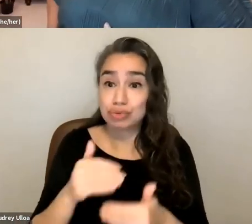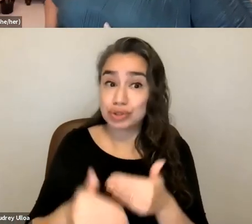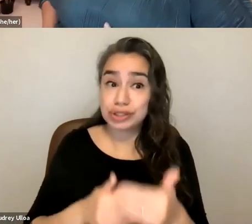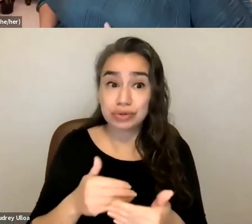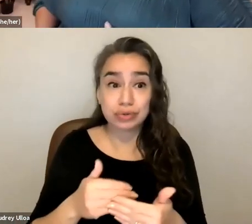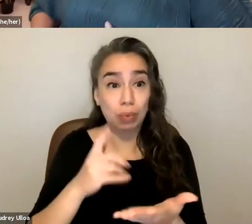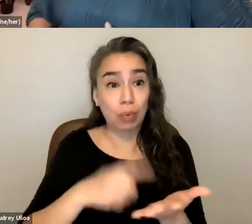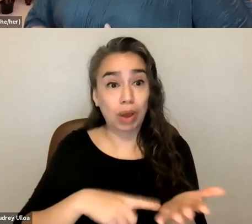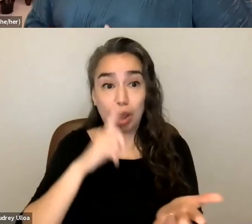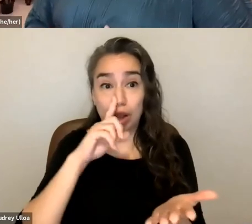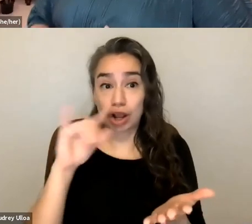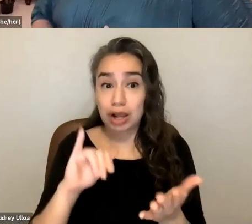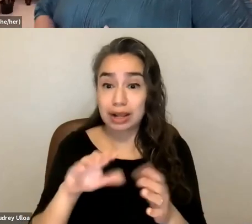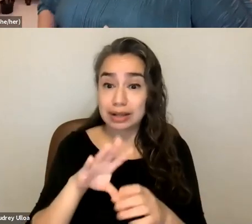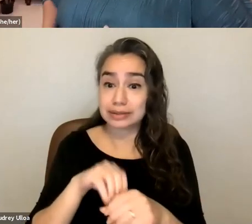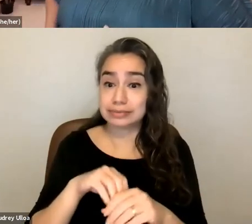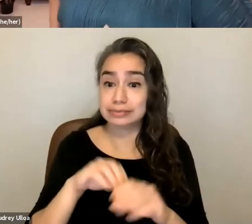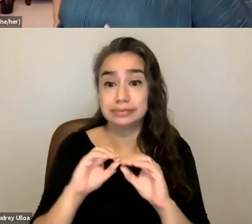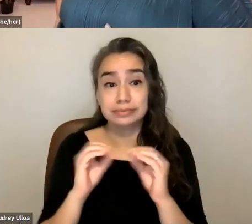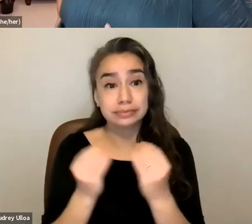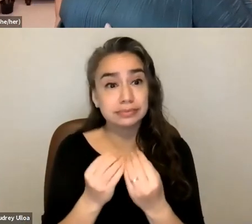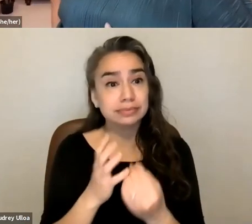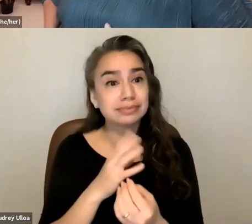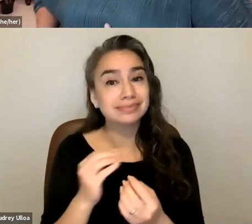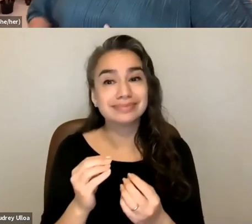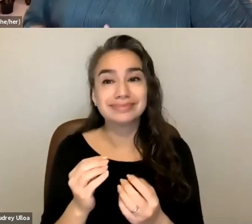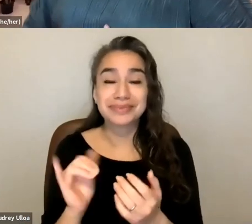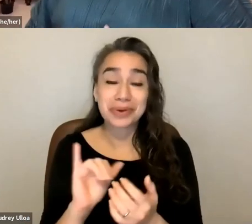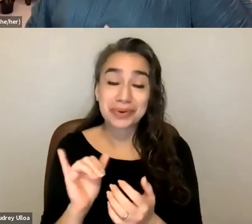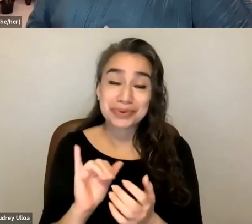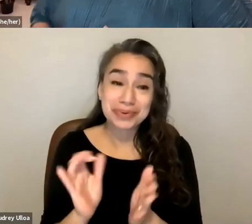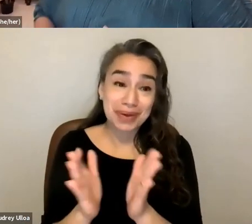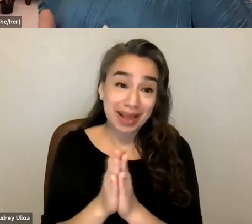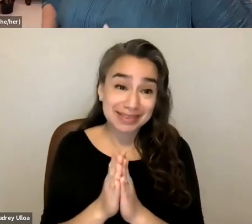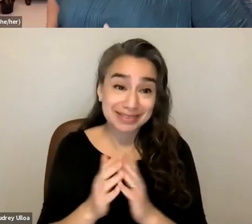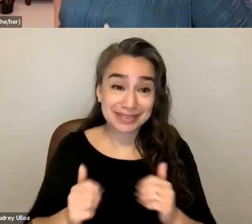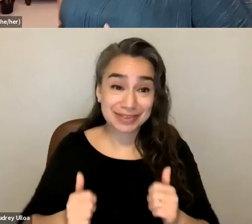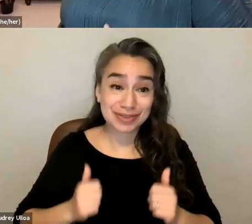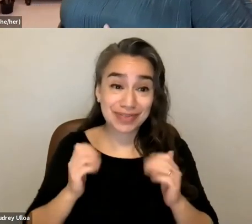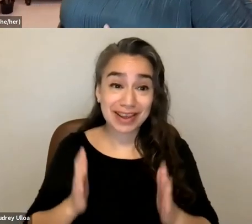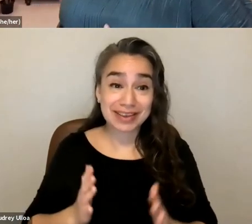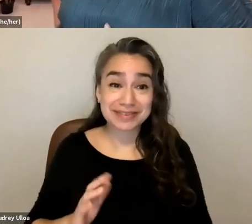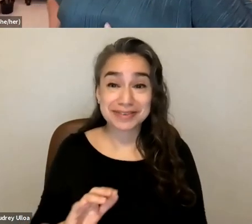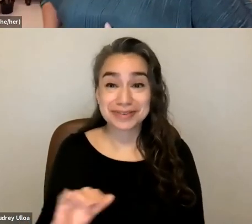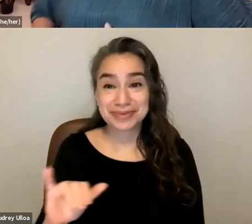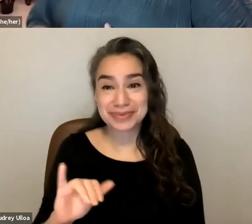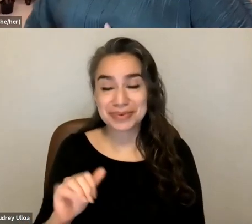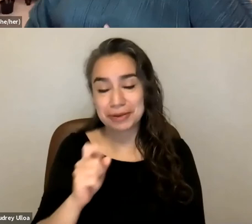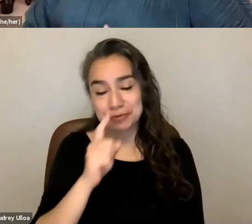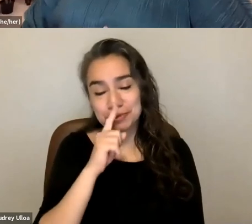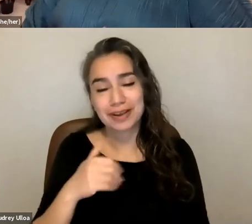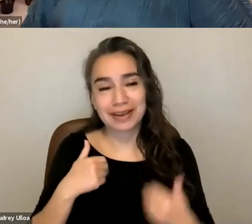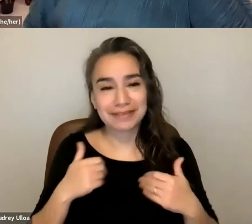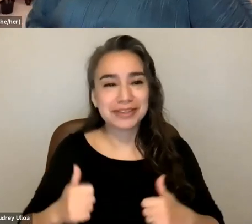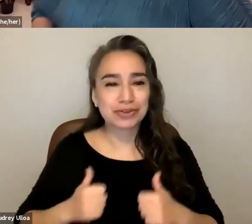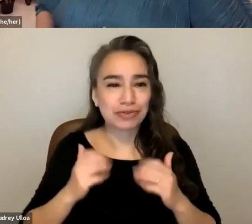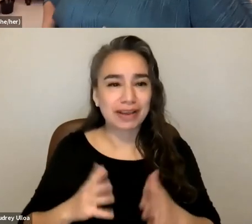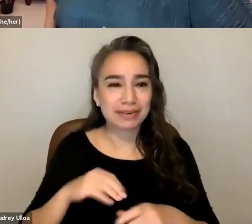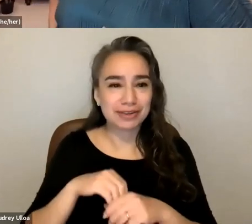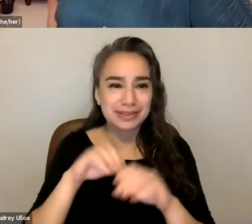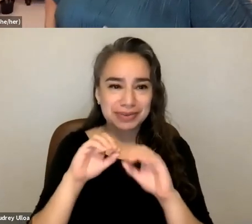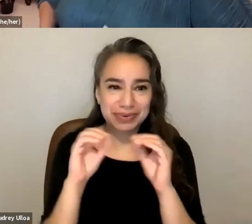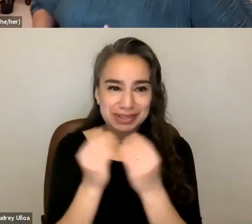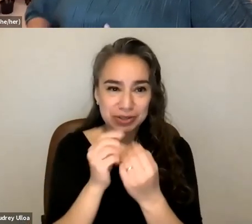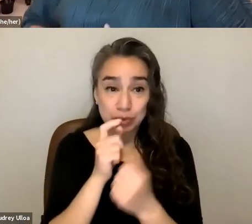organizationally um and then the other thing i'll say is just ask survivors um you know there are probably survivors in your organization who have an